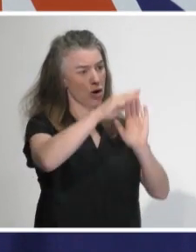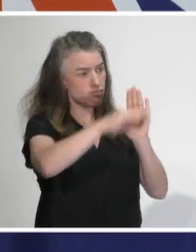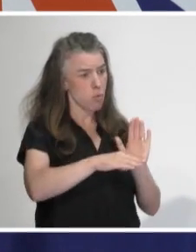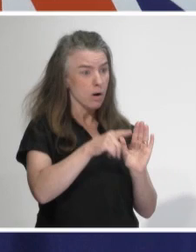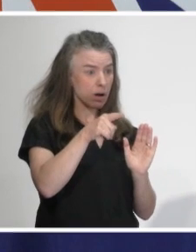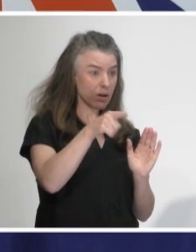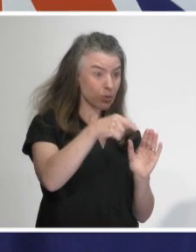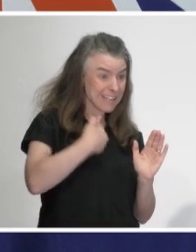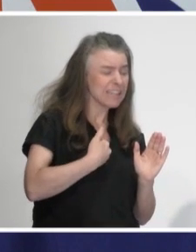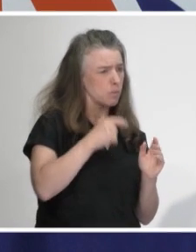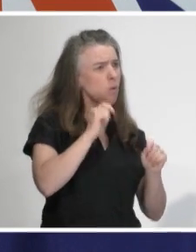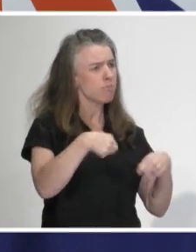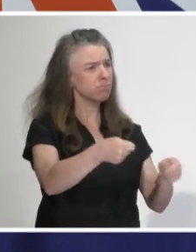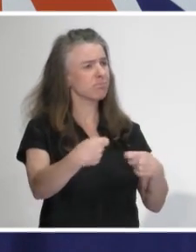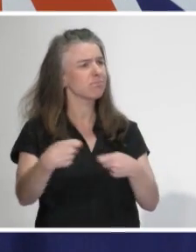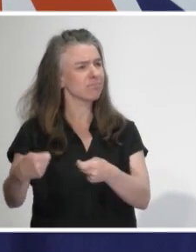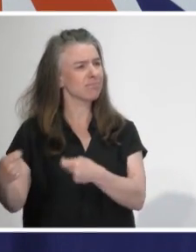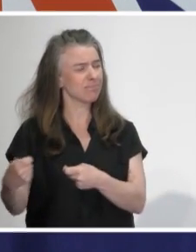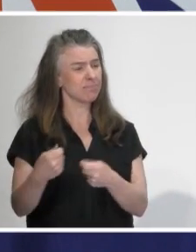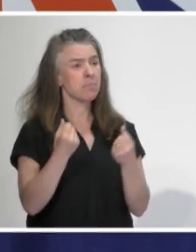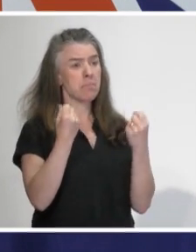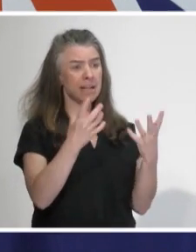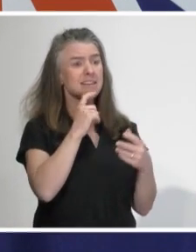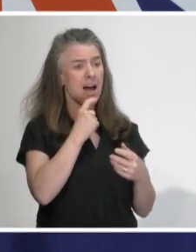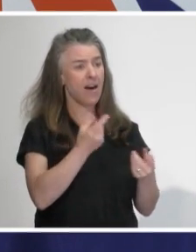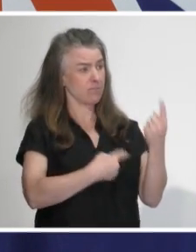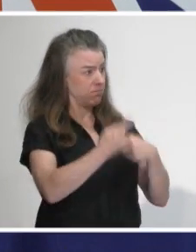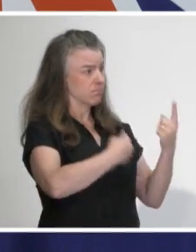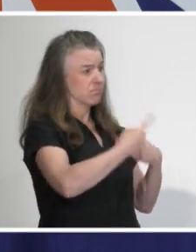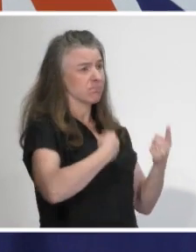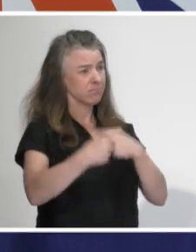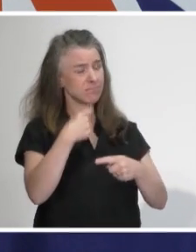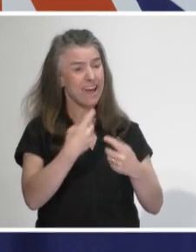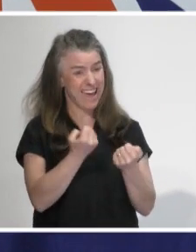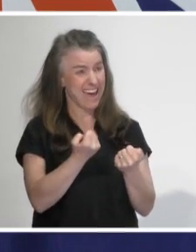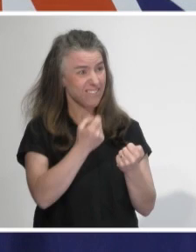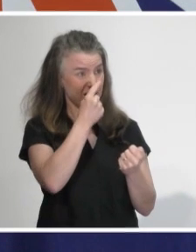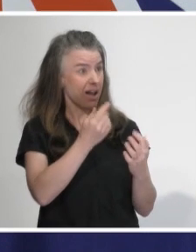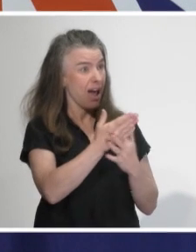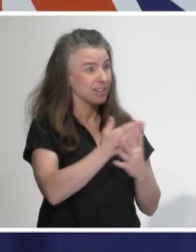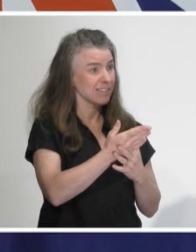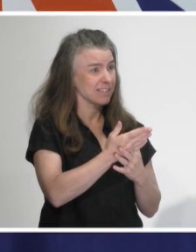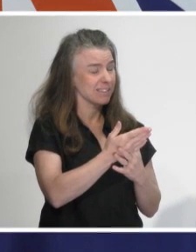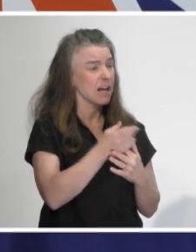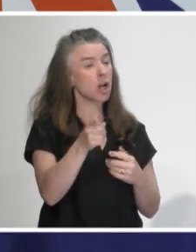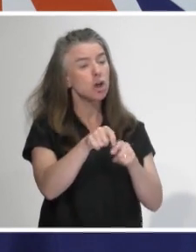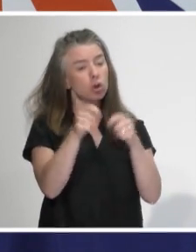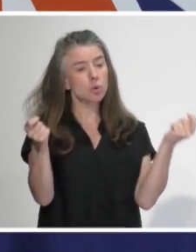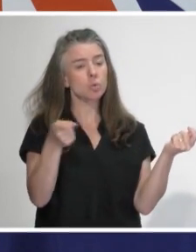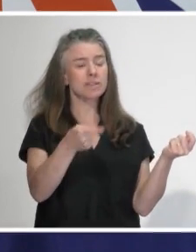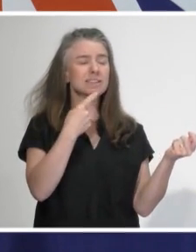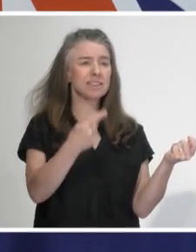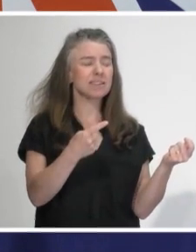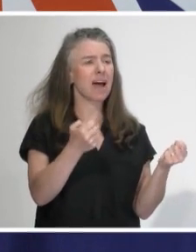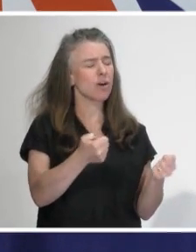their work are getting it and that's the reports I'm getting from many staff from across the sector and you will also see media reports about that